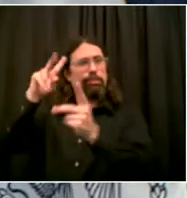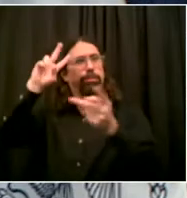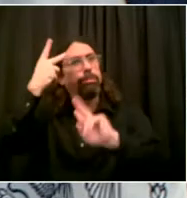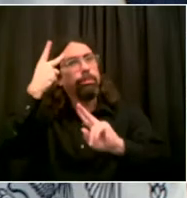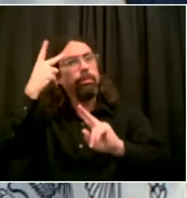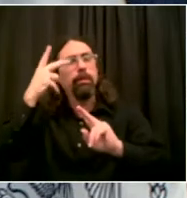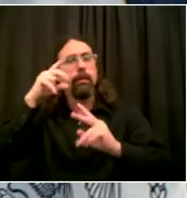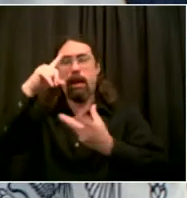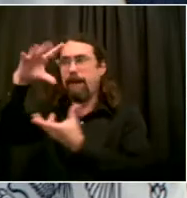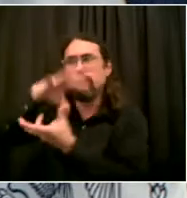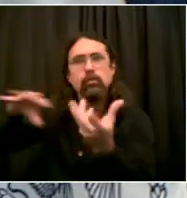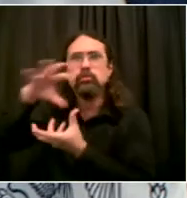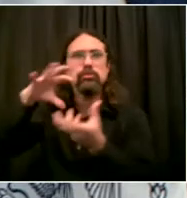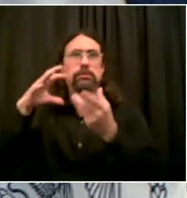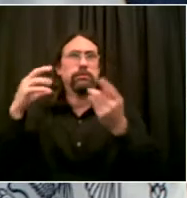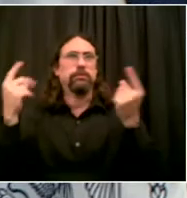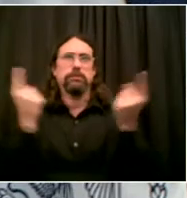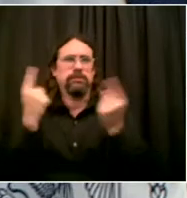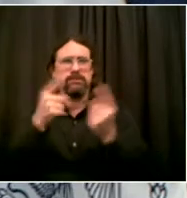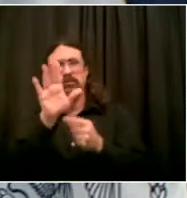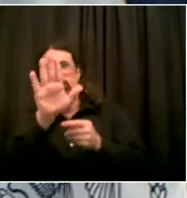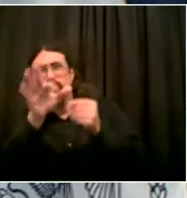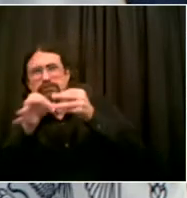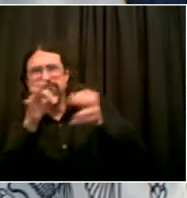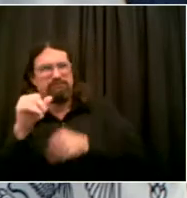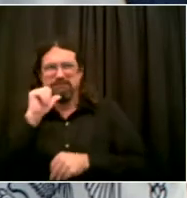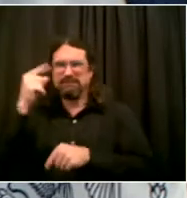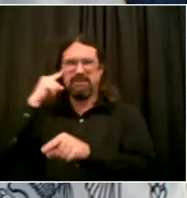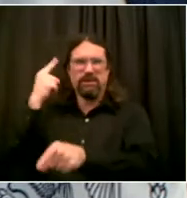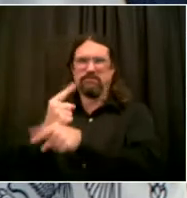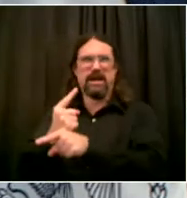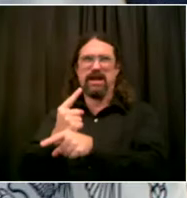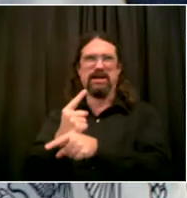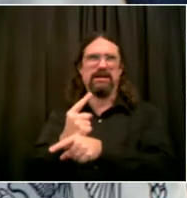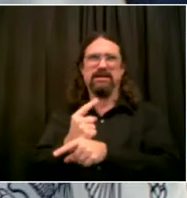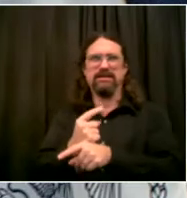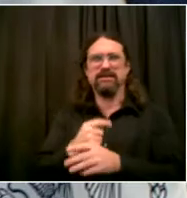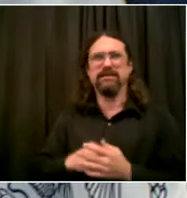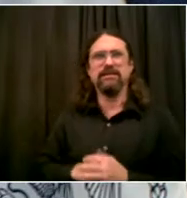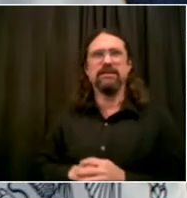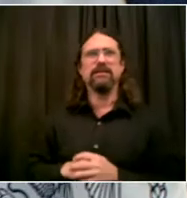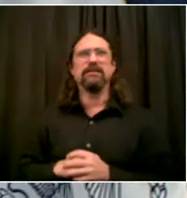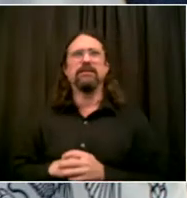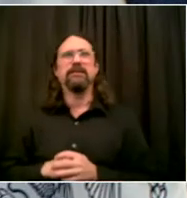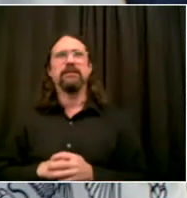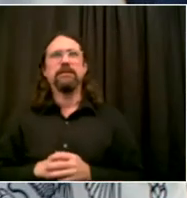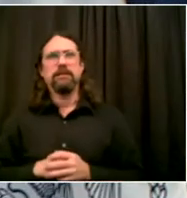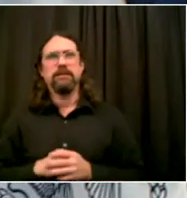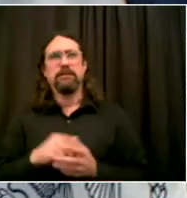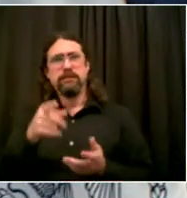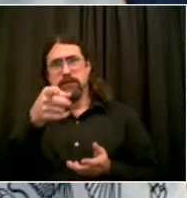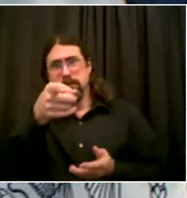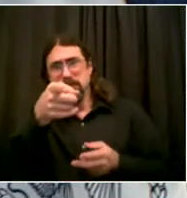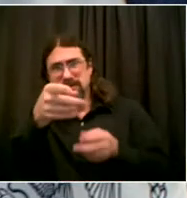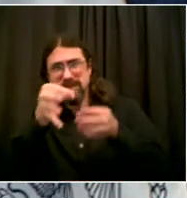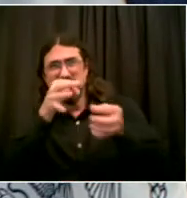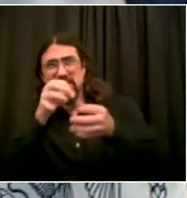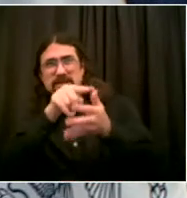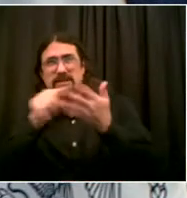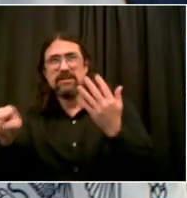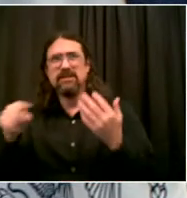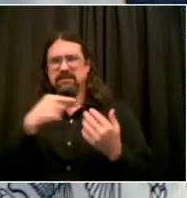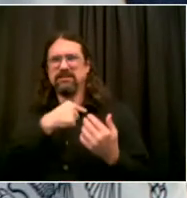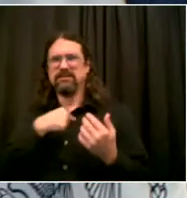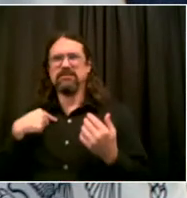mistake or a misunderstanding, let's see if we can address it and get us those details. We'll follow up right away. For our last